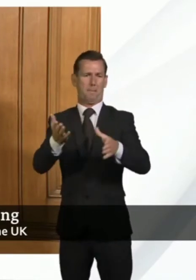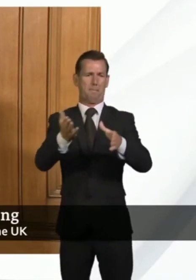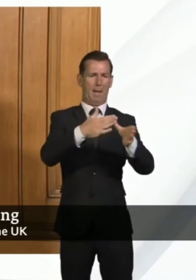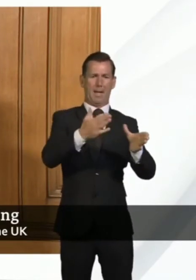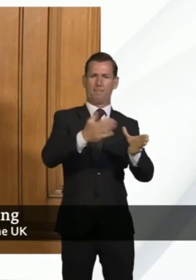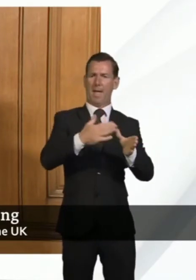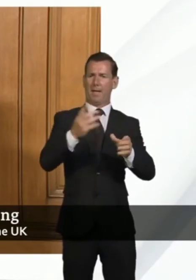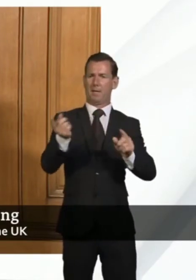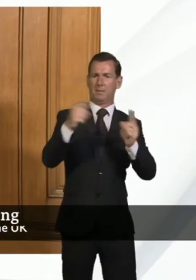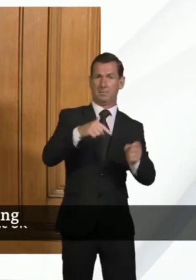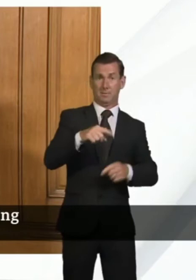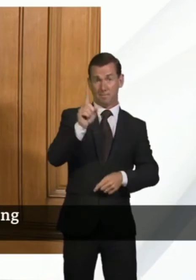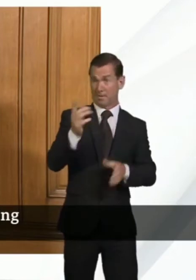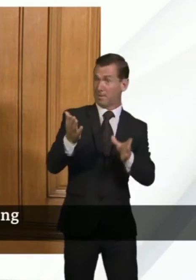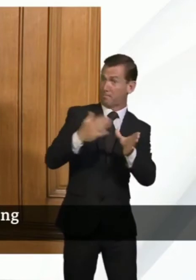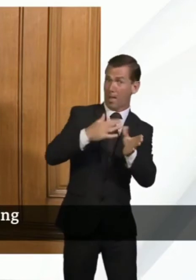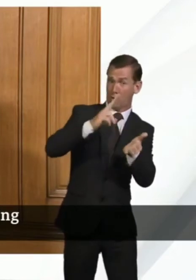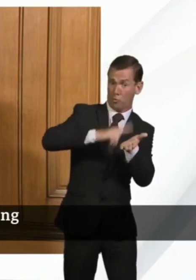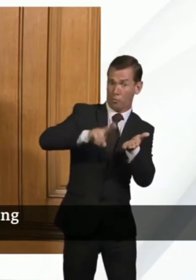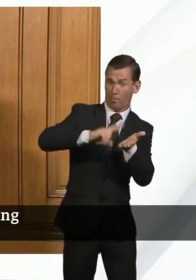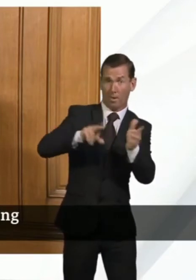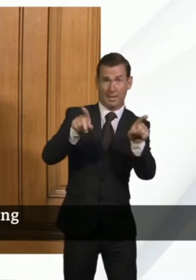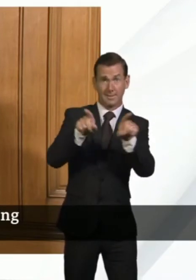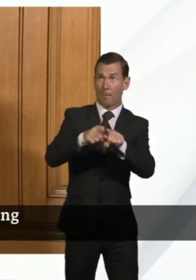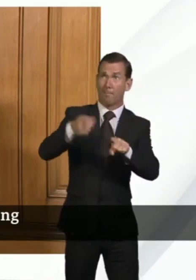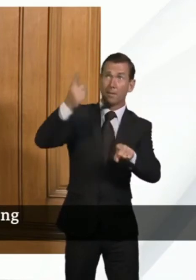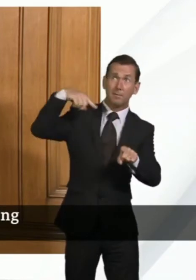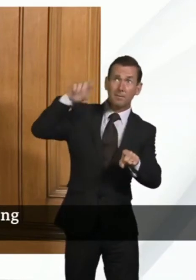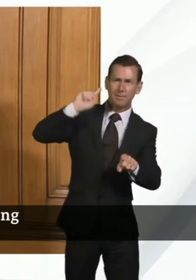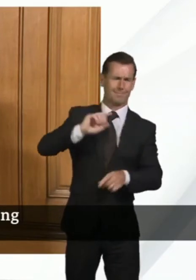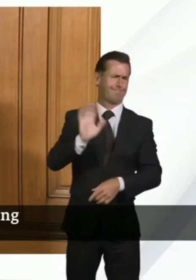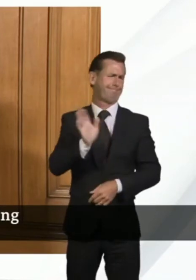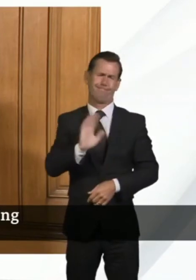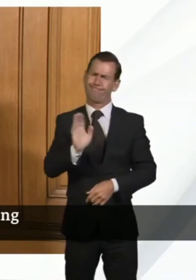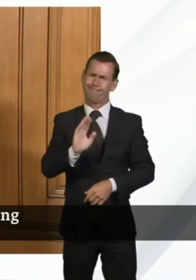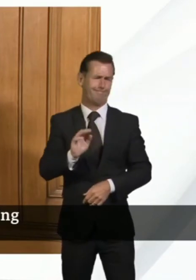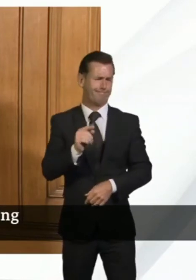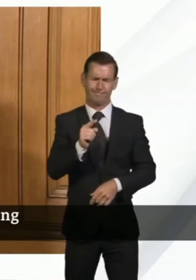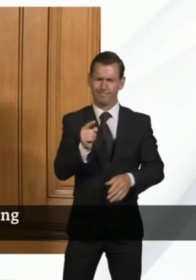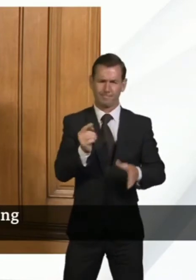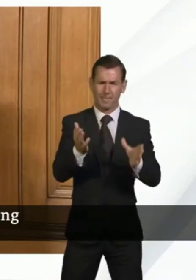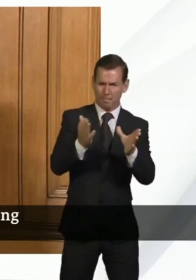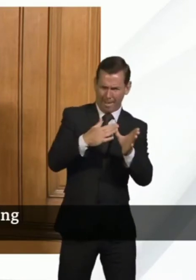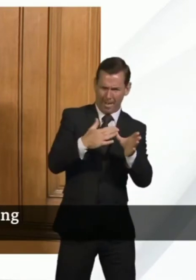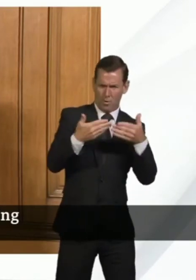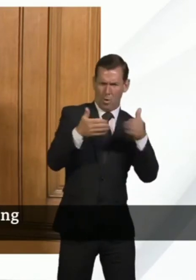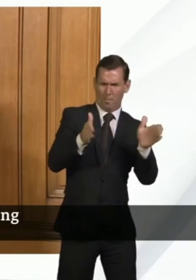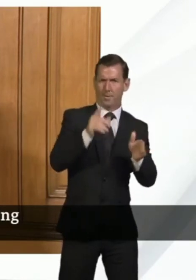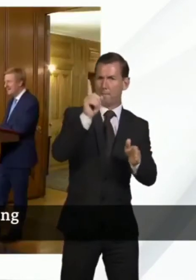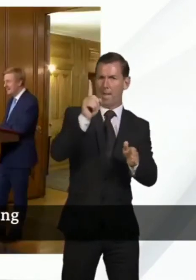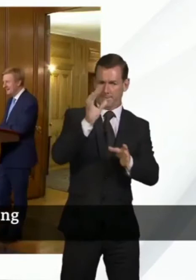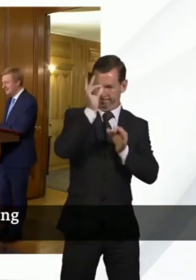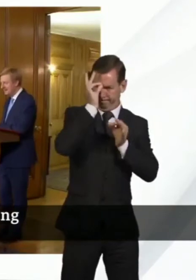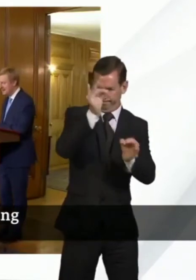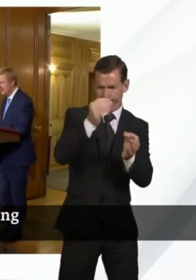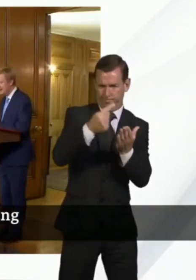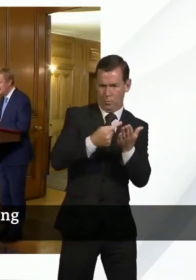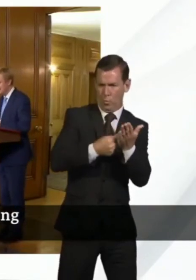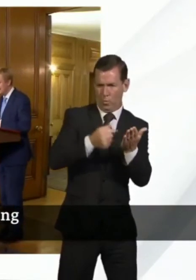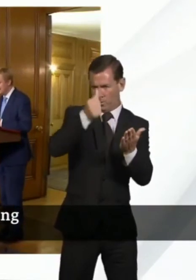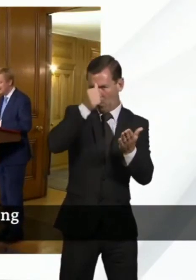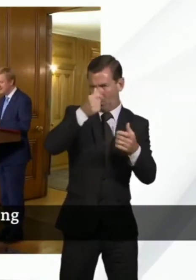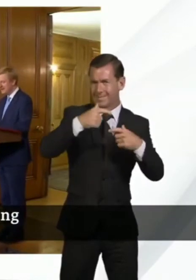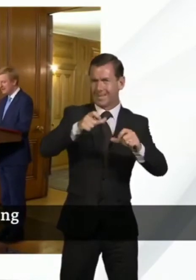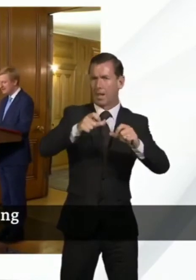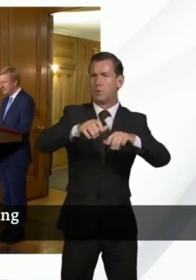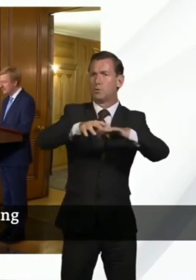will have to do that in the context of still having some underlying COVID-19 in the community. Thank you. Now I think